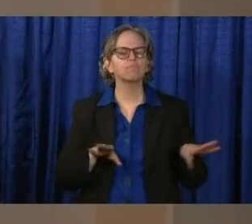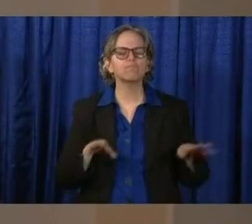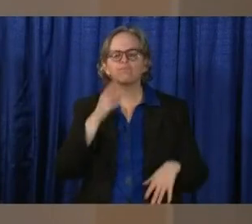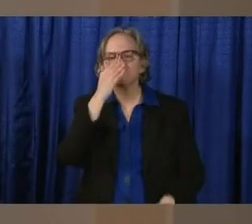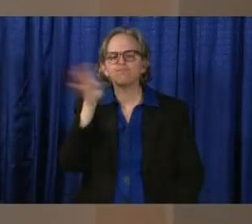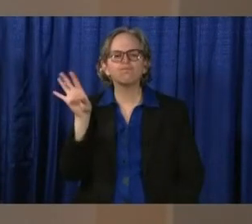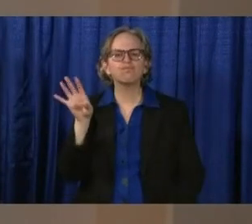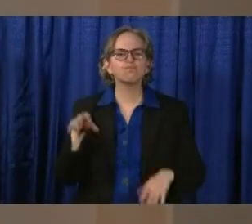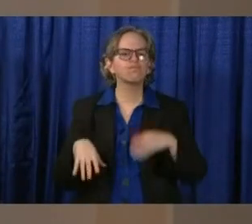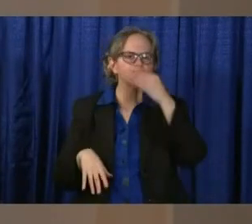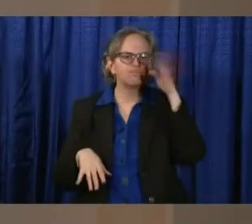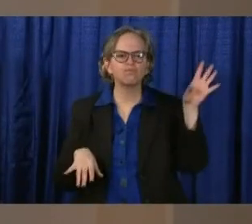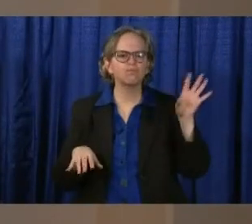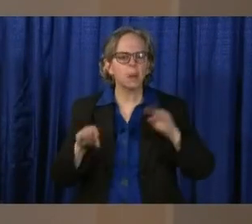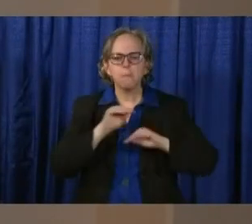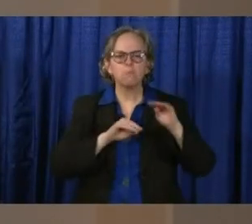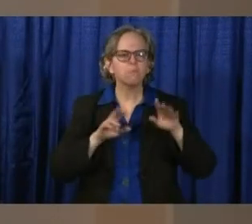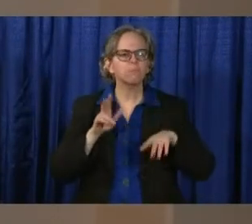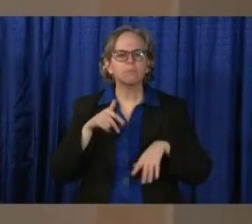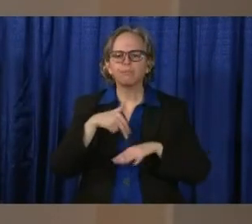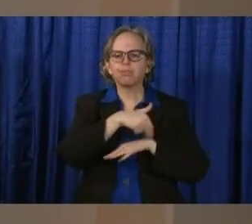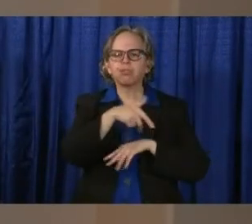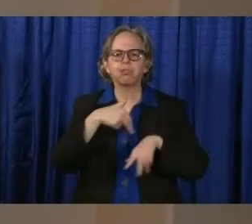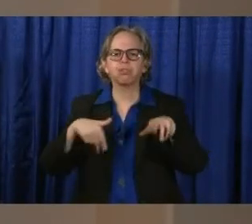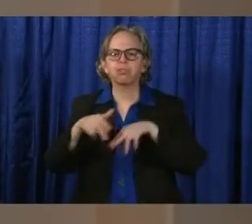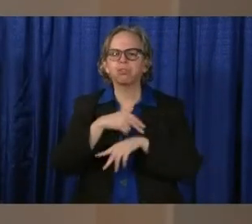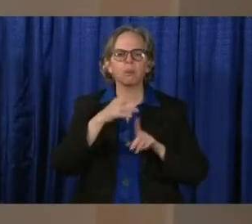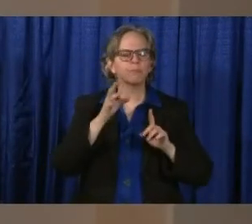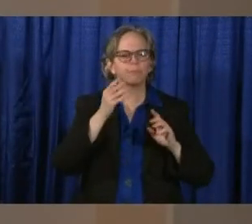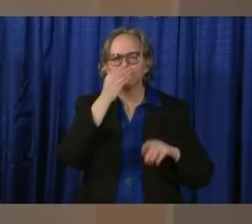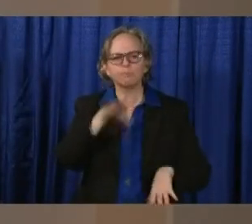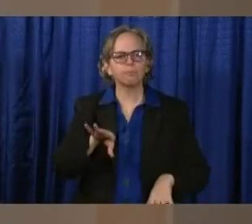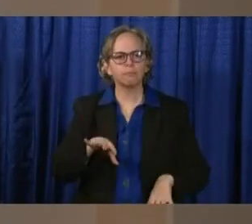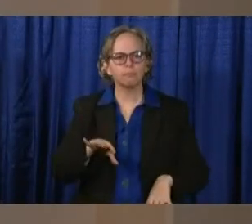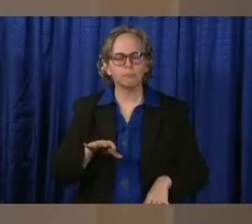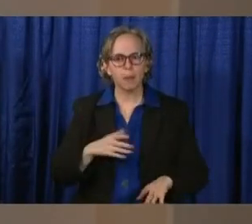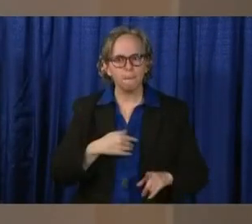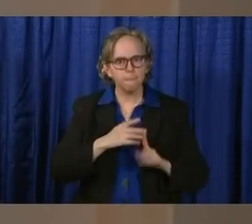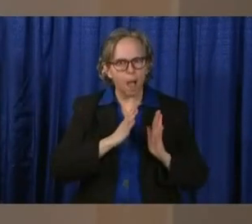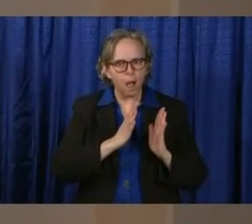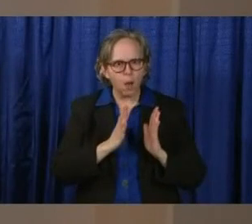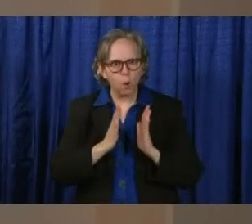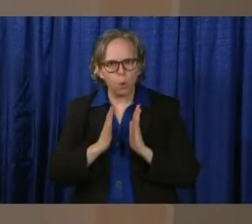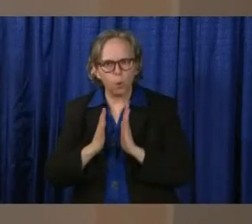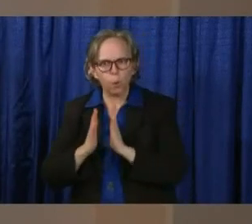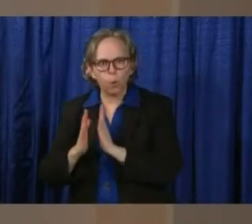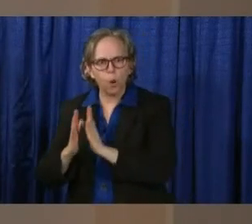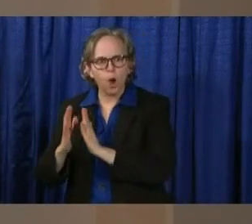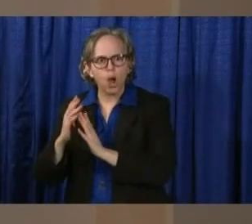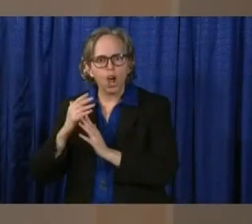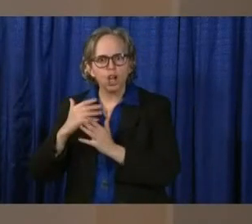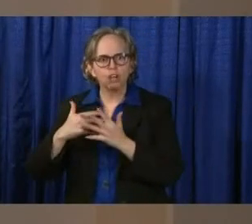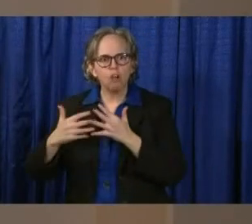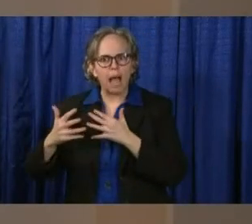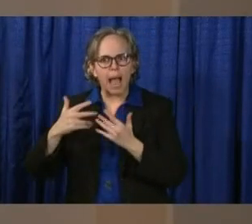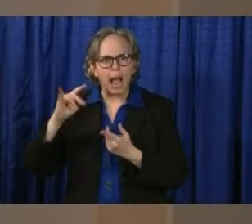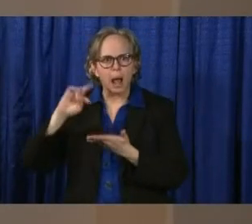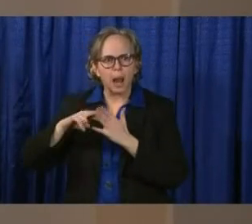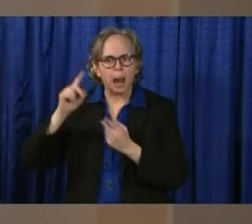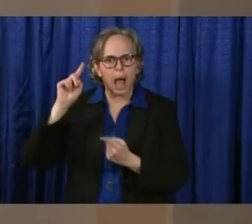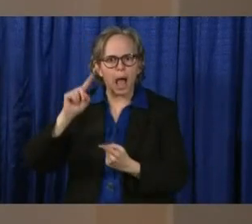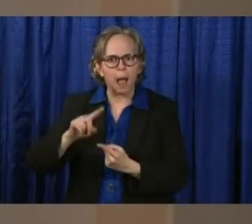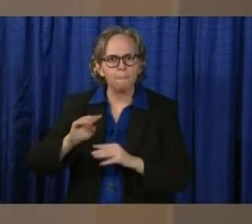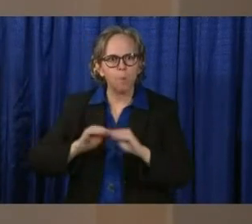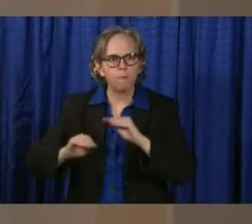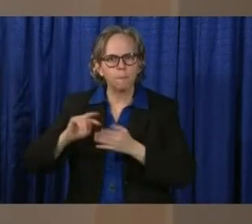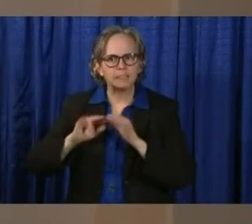coronavirus outbreak occurred. And the closer you get to the gray side, the less travel people have done. Essentially, the more they